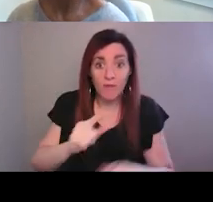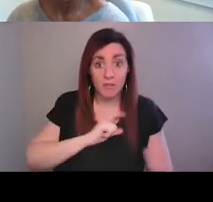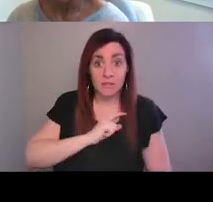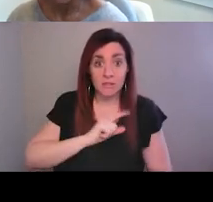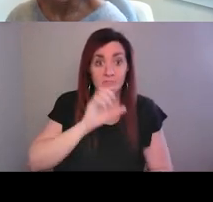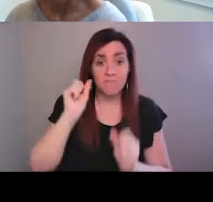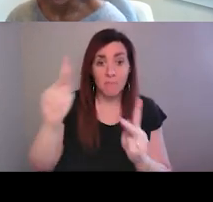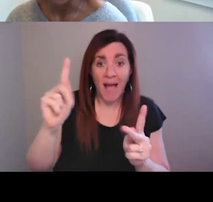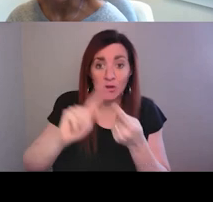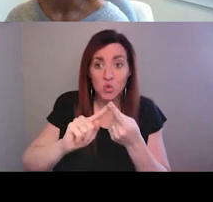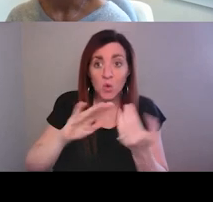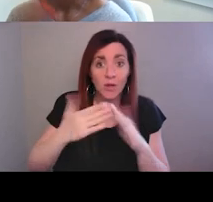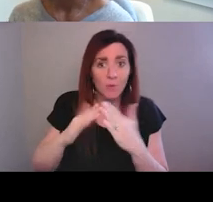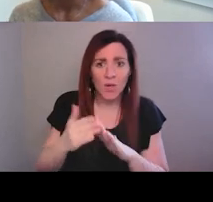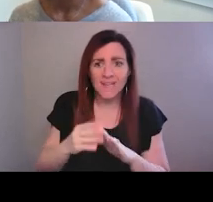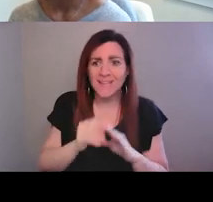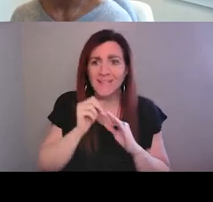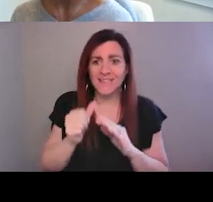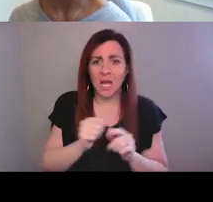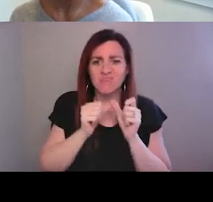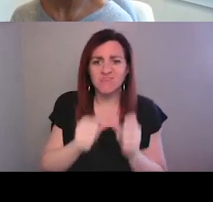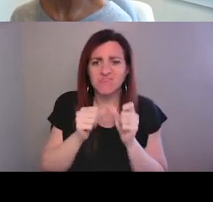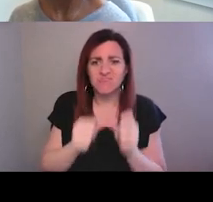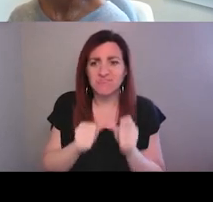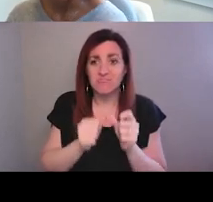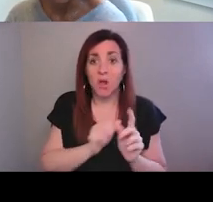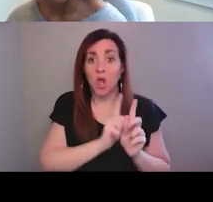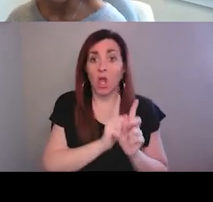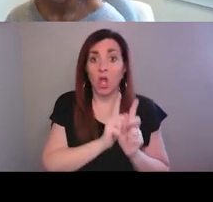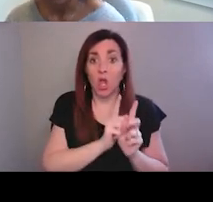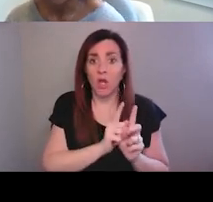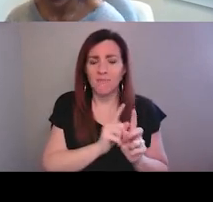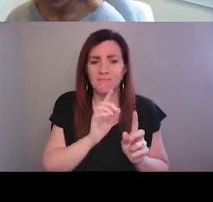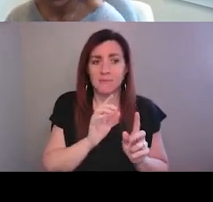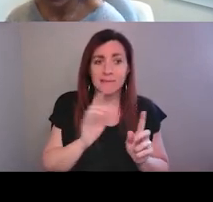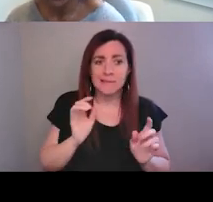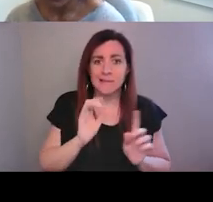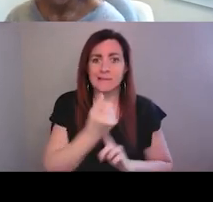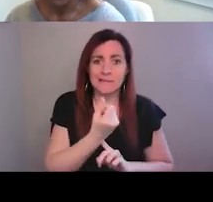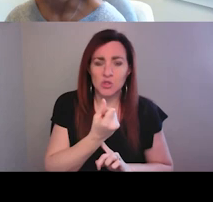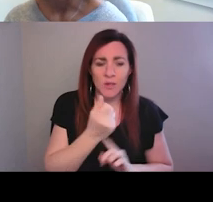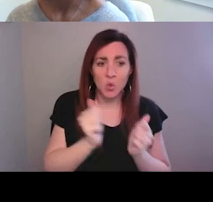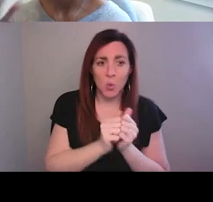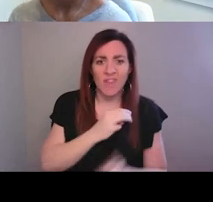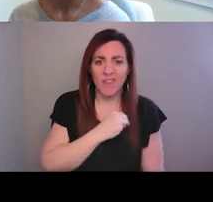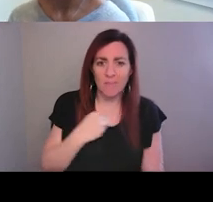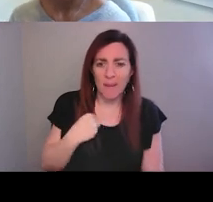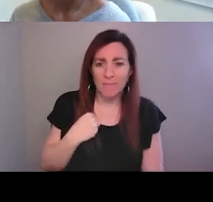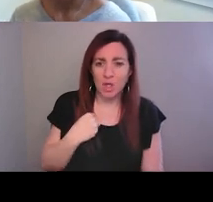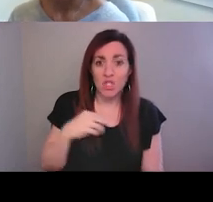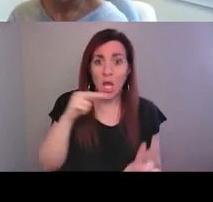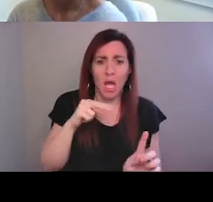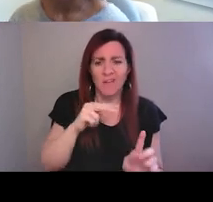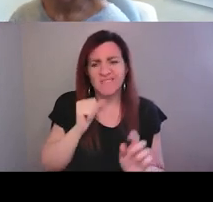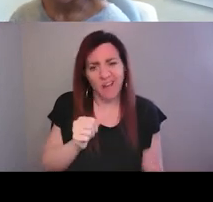back out in the community and they're not continuing that presence and that setting with our members so that they can really